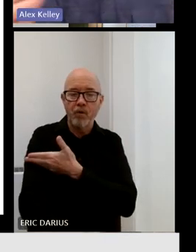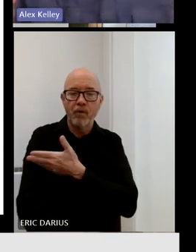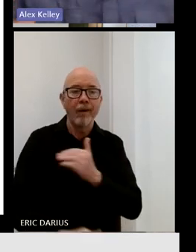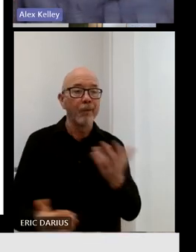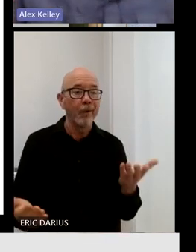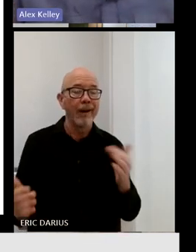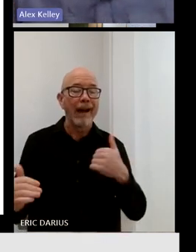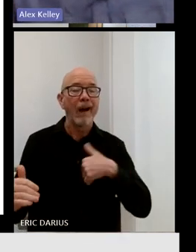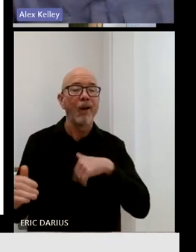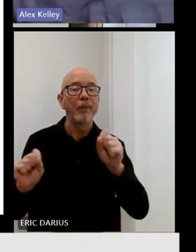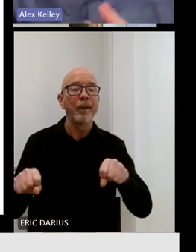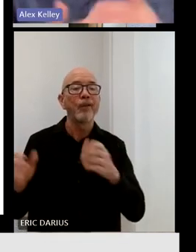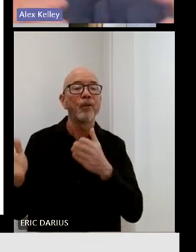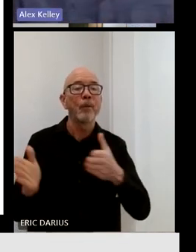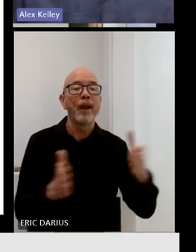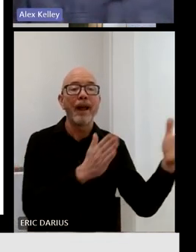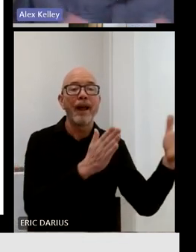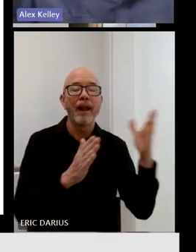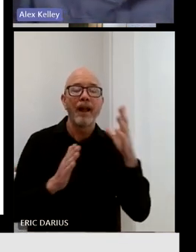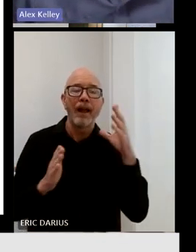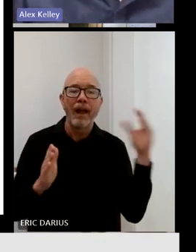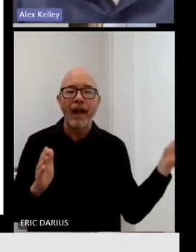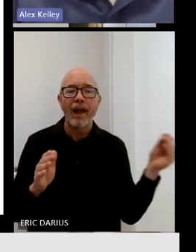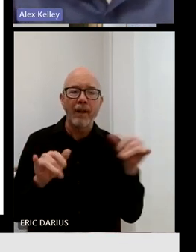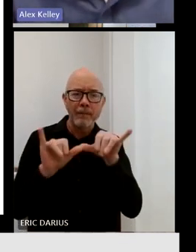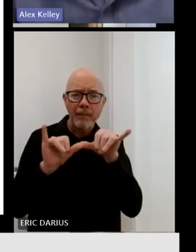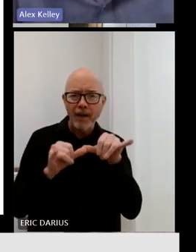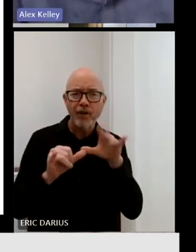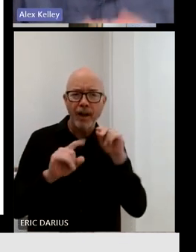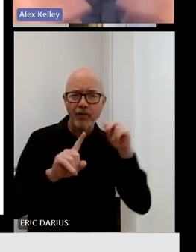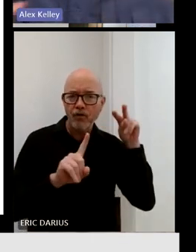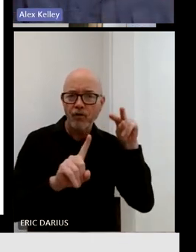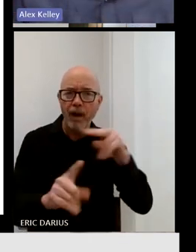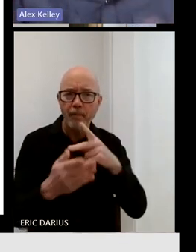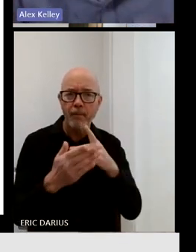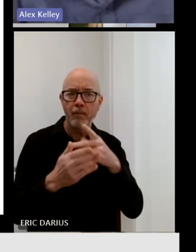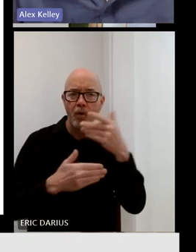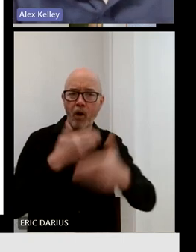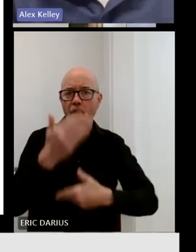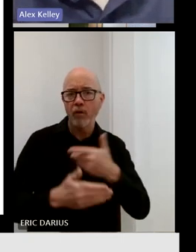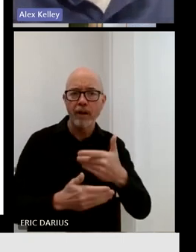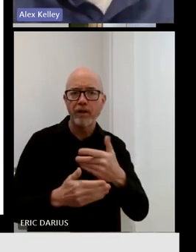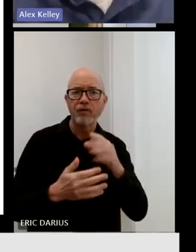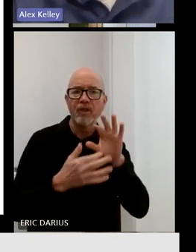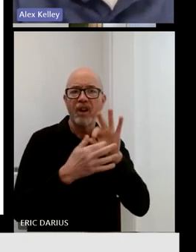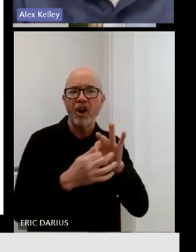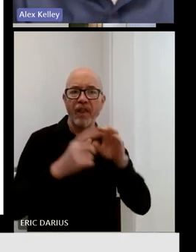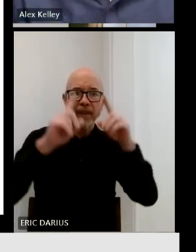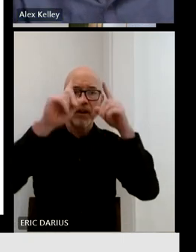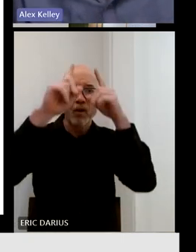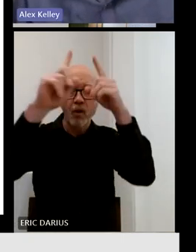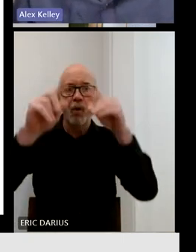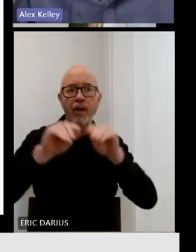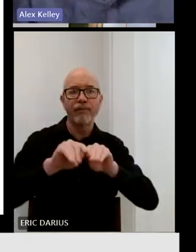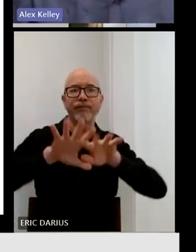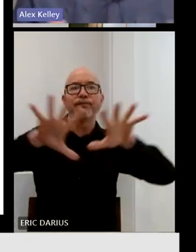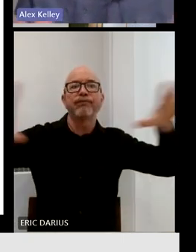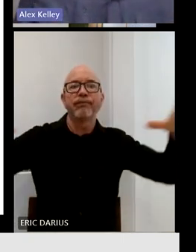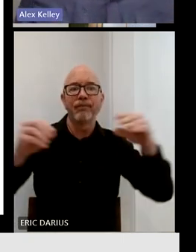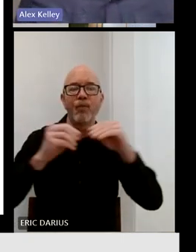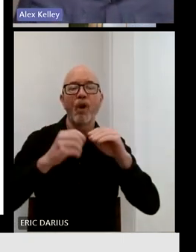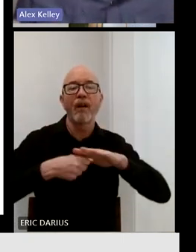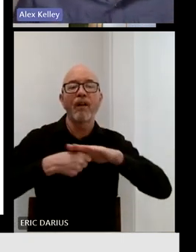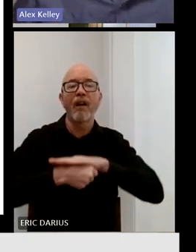While at the same time, helping them better measure and track progress against our goal of increasing the mobile coverage in the state. So